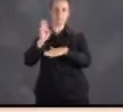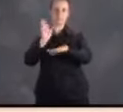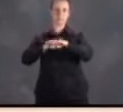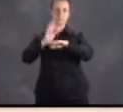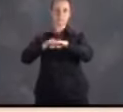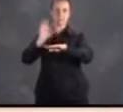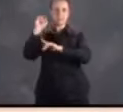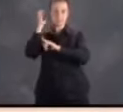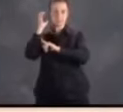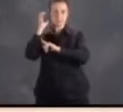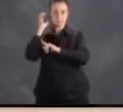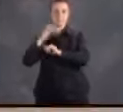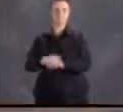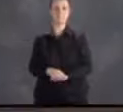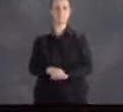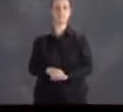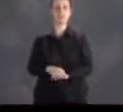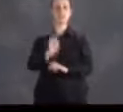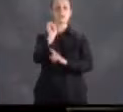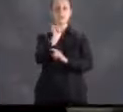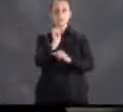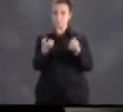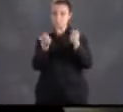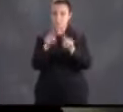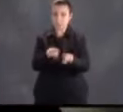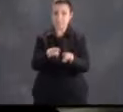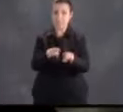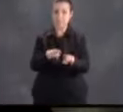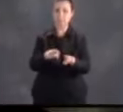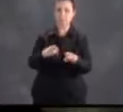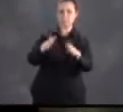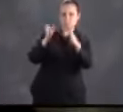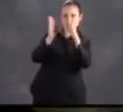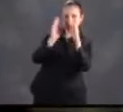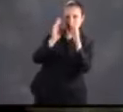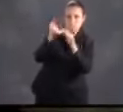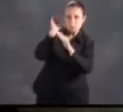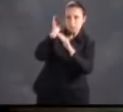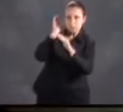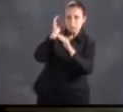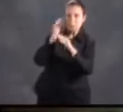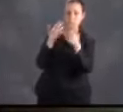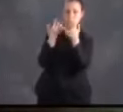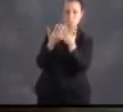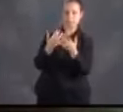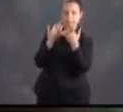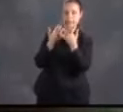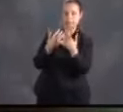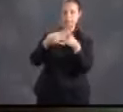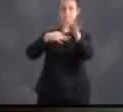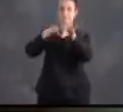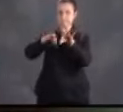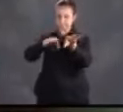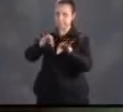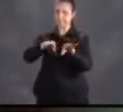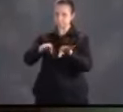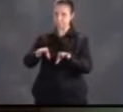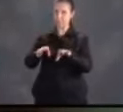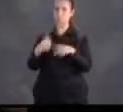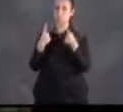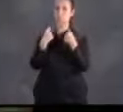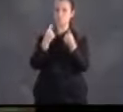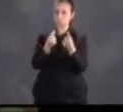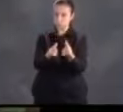emergency alert station. In the event of an emergency, listen and wait for authorities to give specific